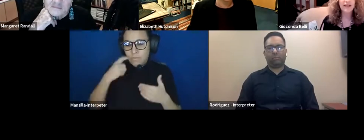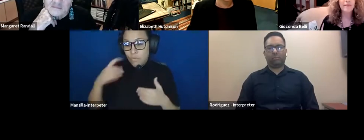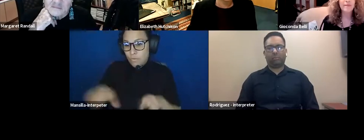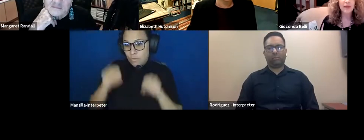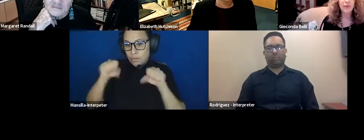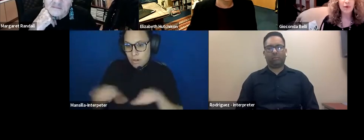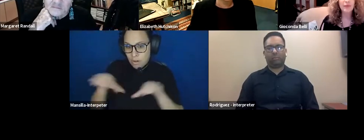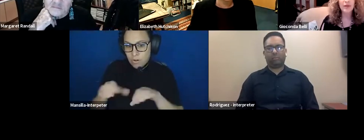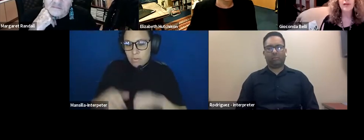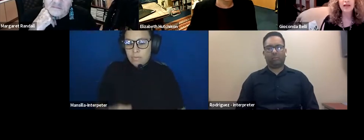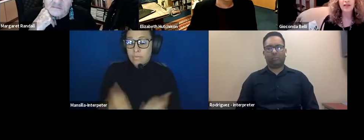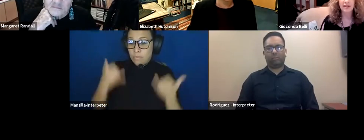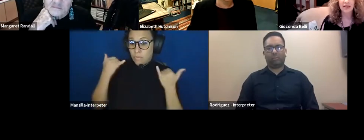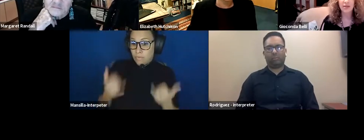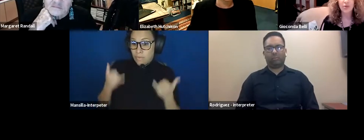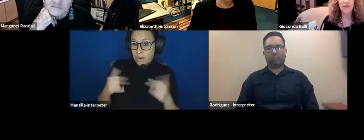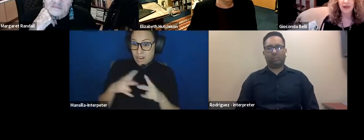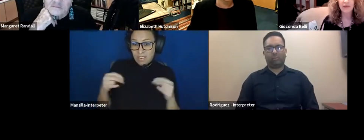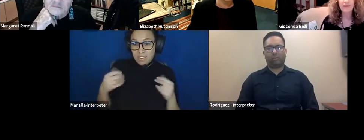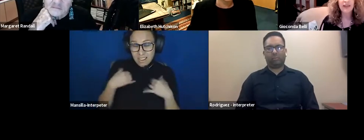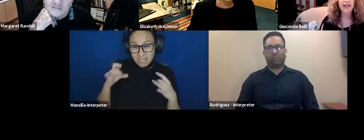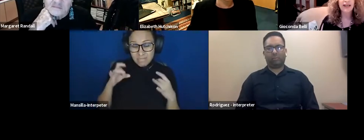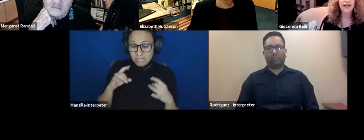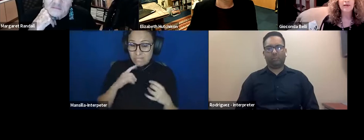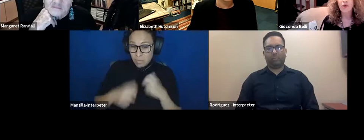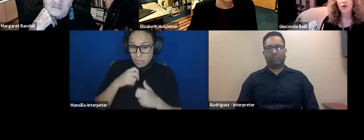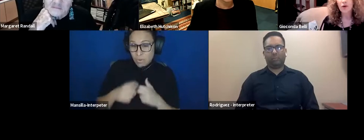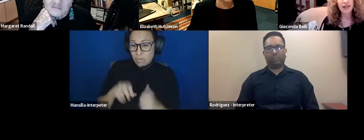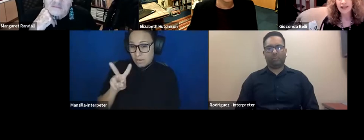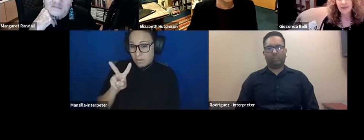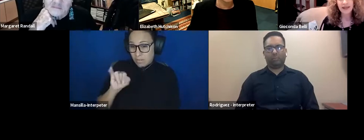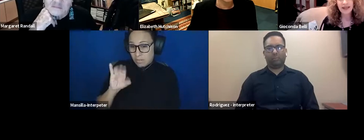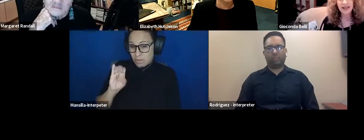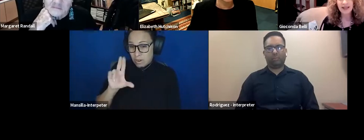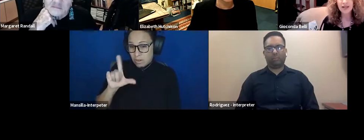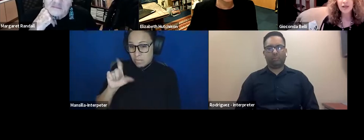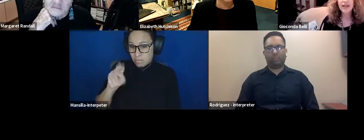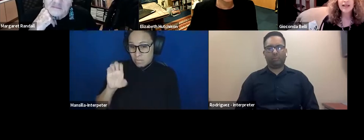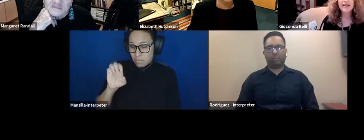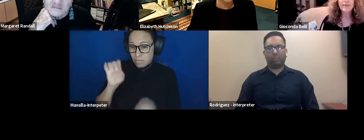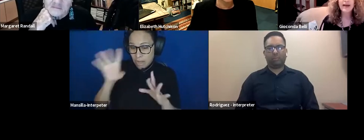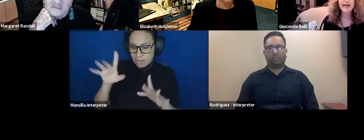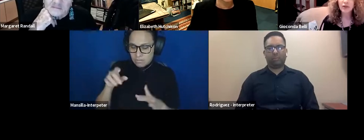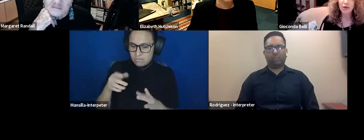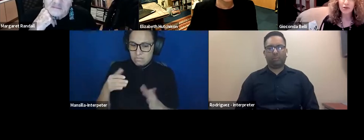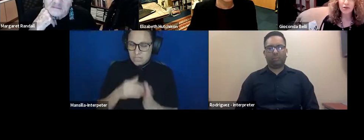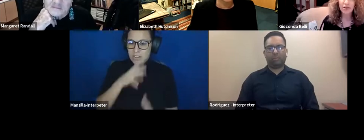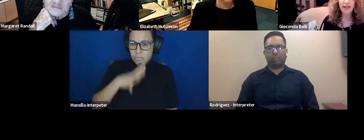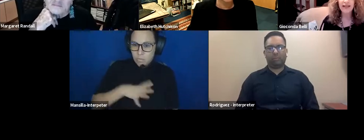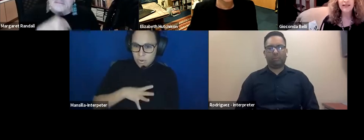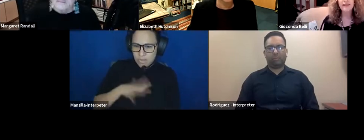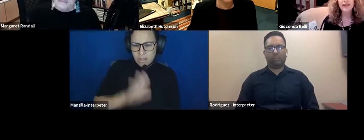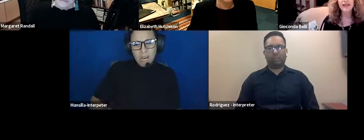Nicaragua, a very big problem with violence against women. And in all of Latin America, it's, it's a paradox